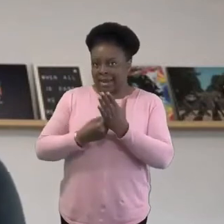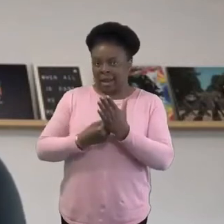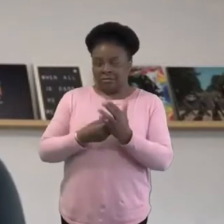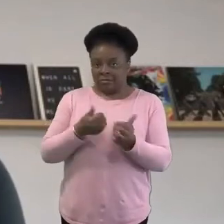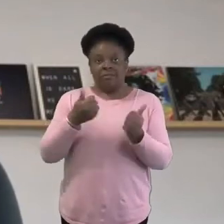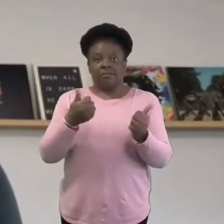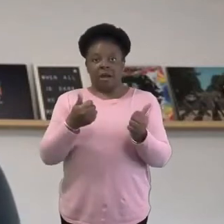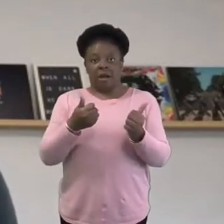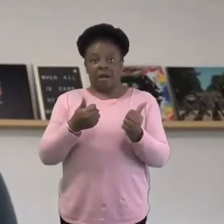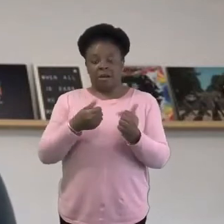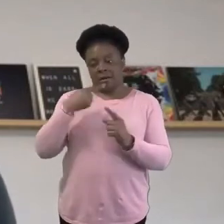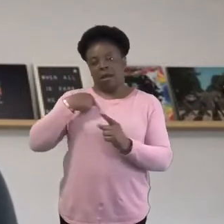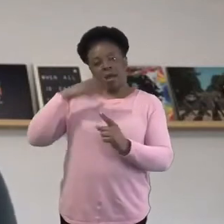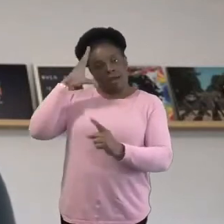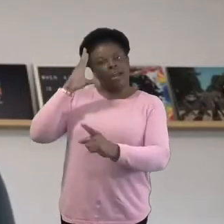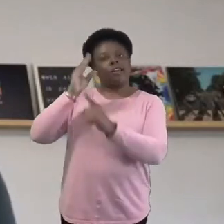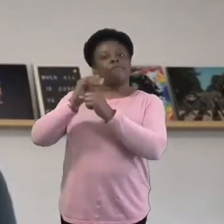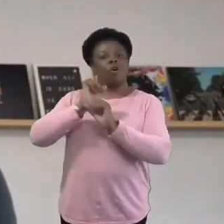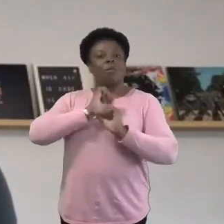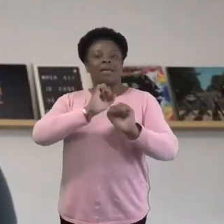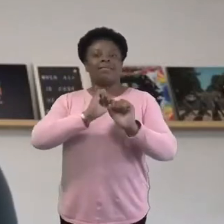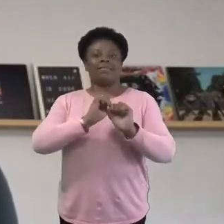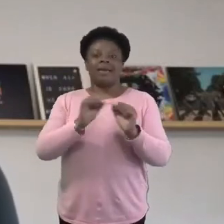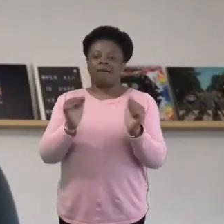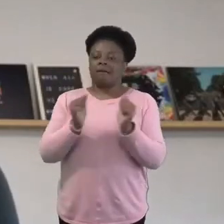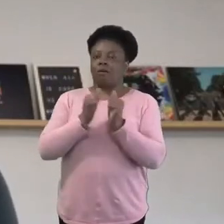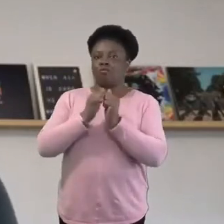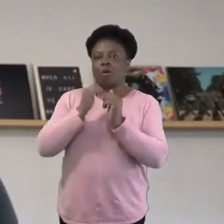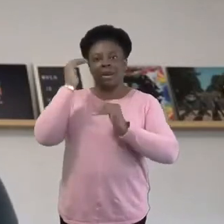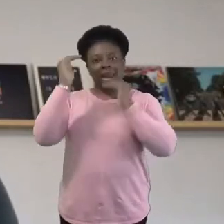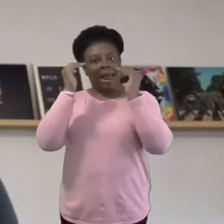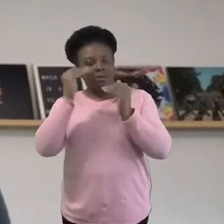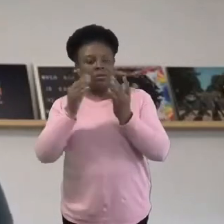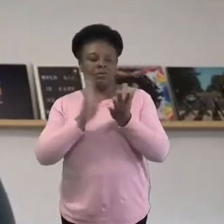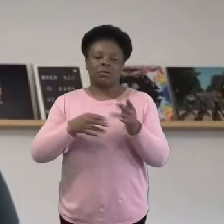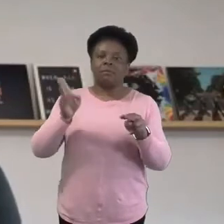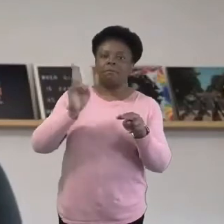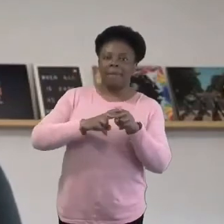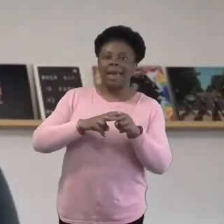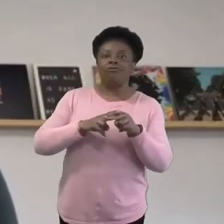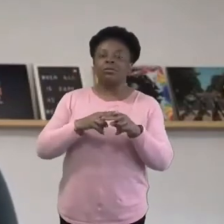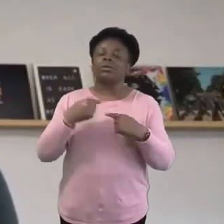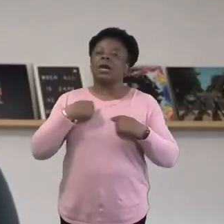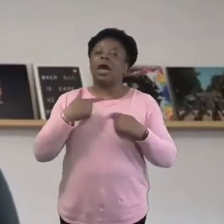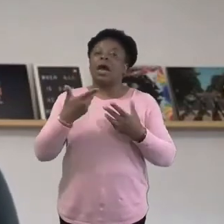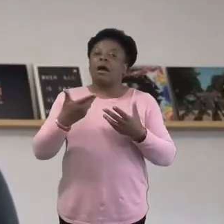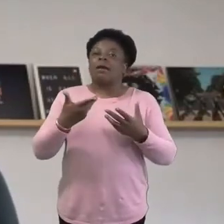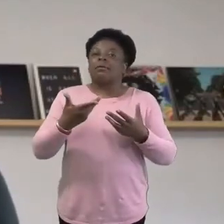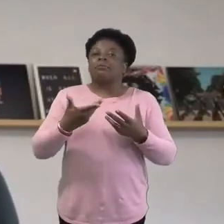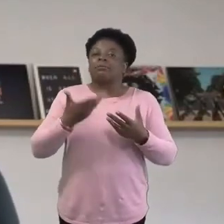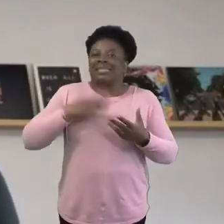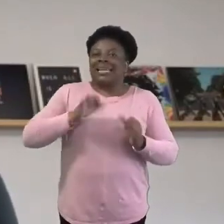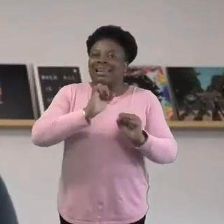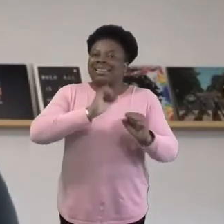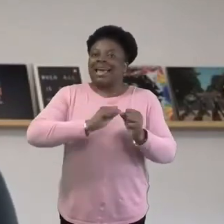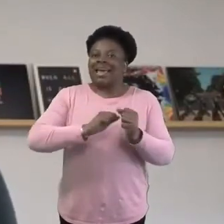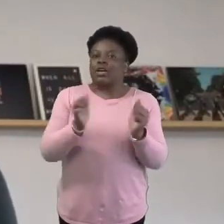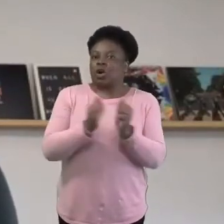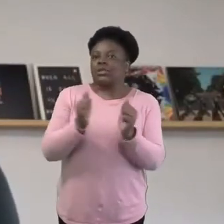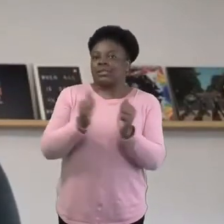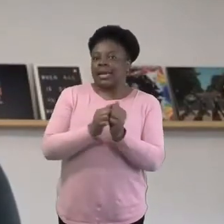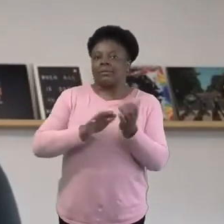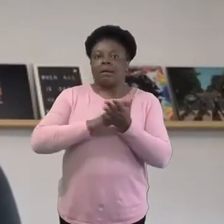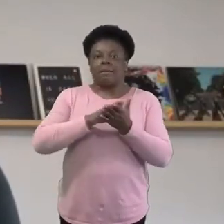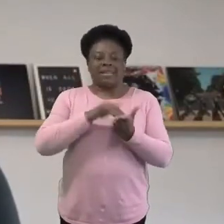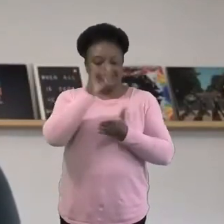I meet their young people and have their written consent to do it. The one-to-one stuff. Sometimes this year I've found what has come out